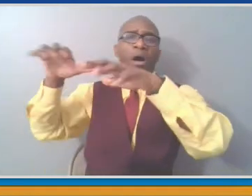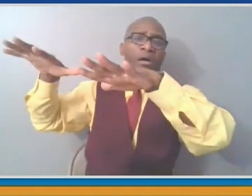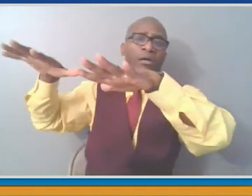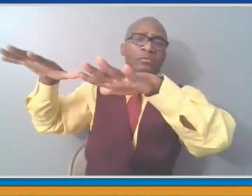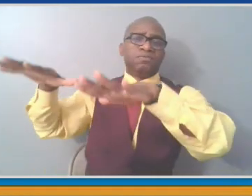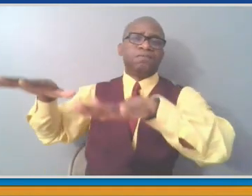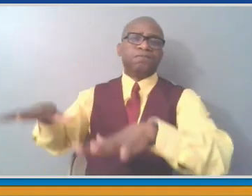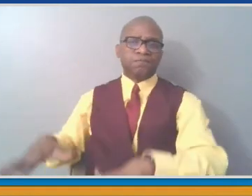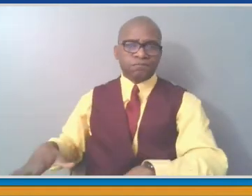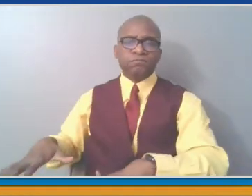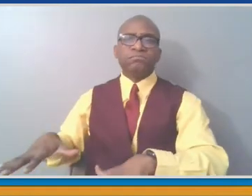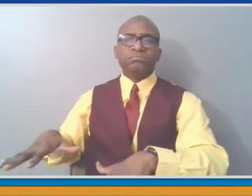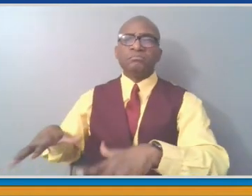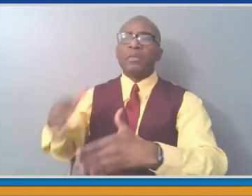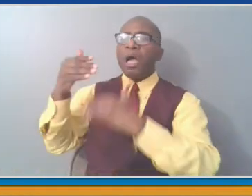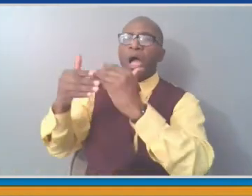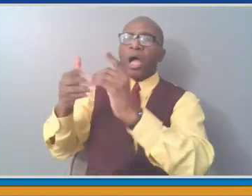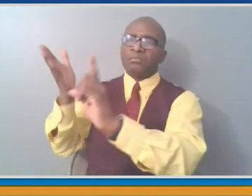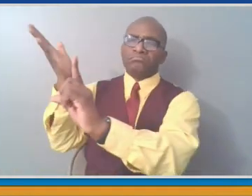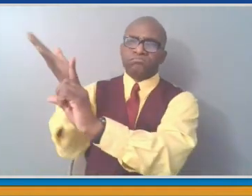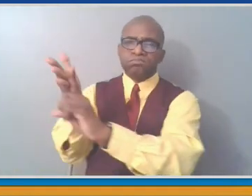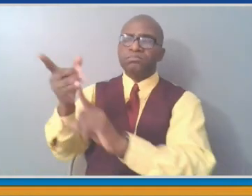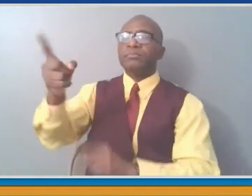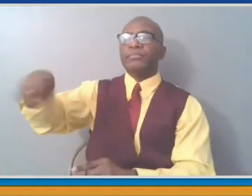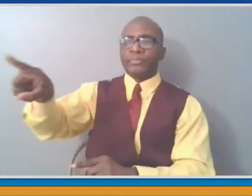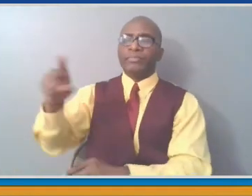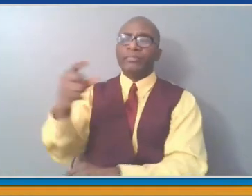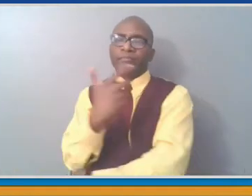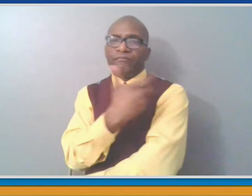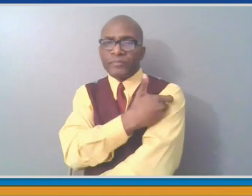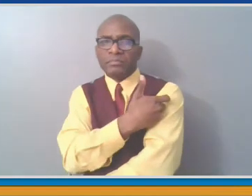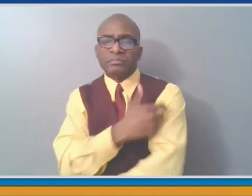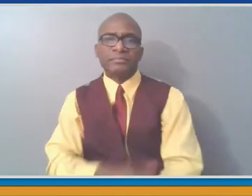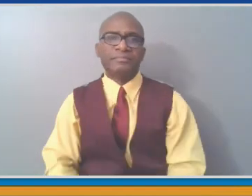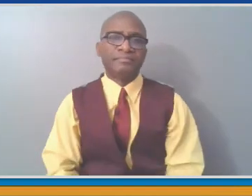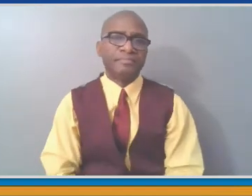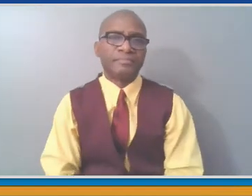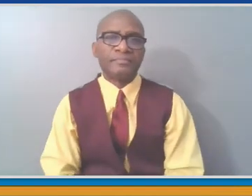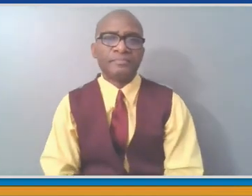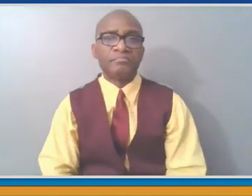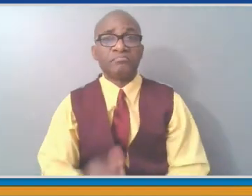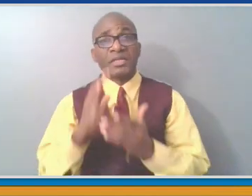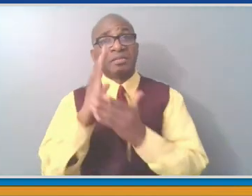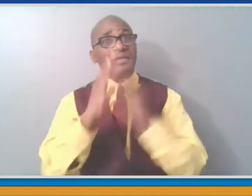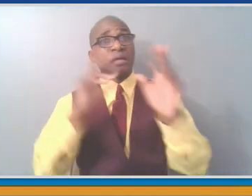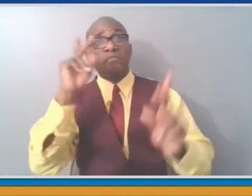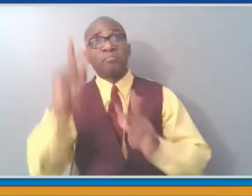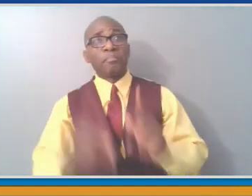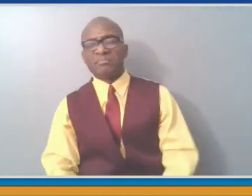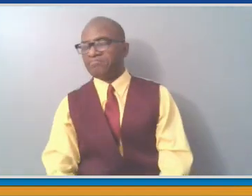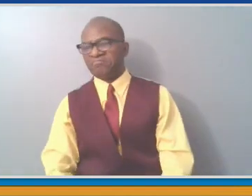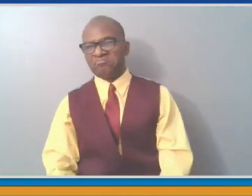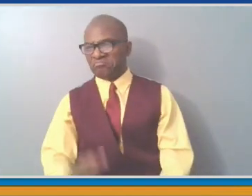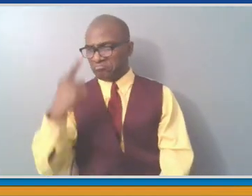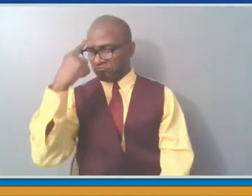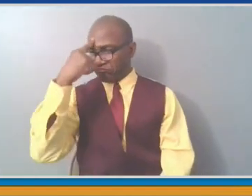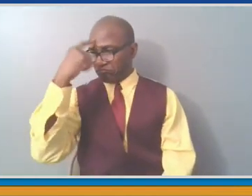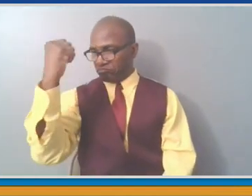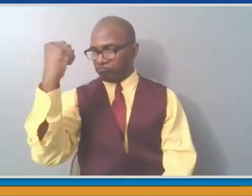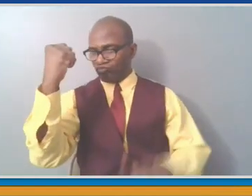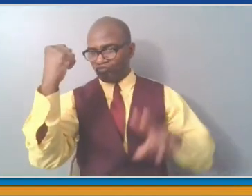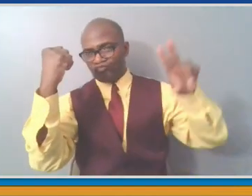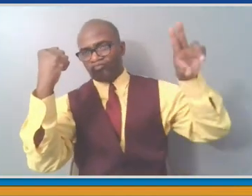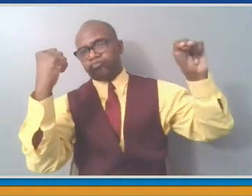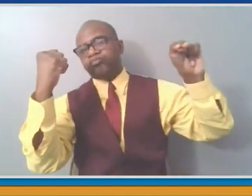some people who won't take the vaccine for other reasons that will be hard to get at. You cannot deny that for some people there's an idealized logical reason not to do this.